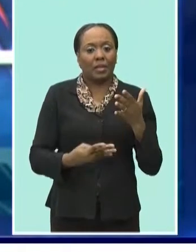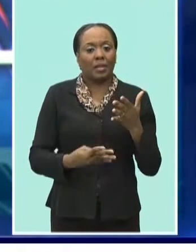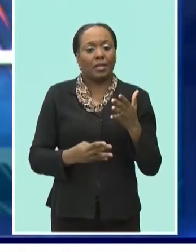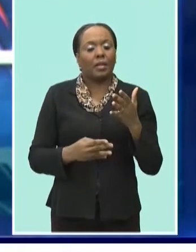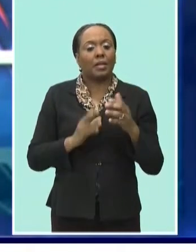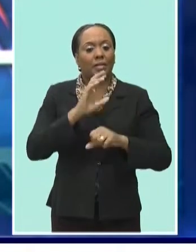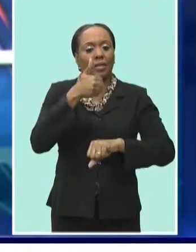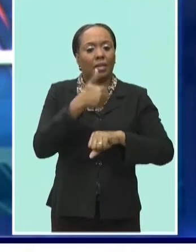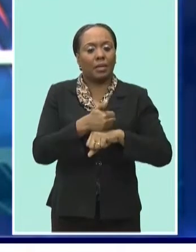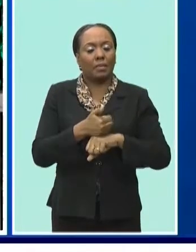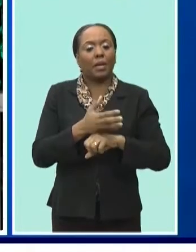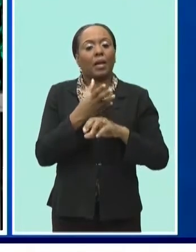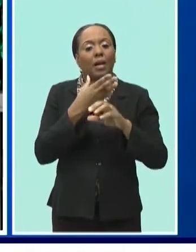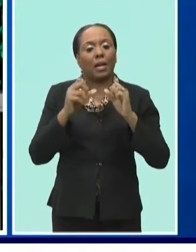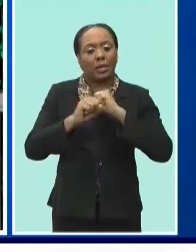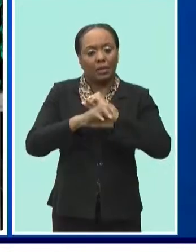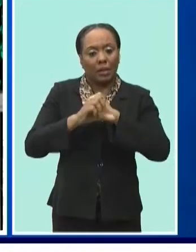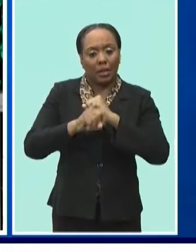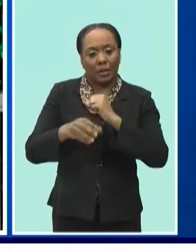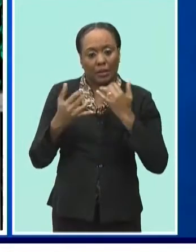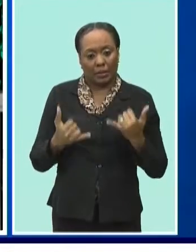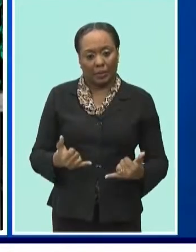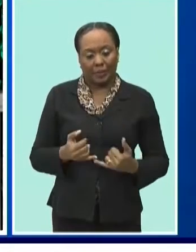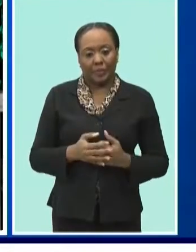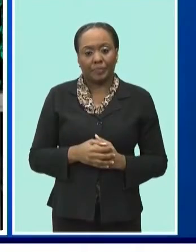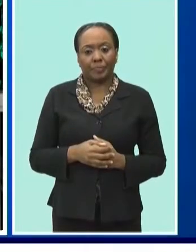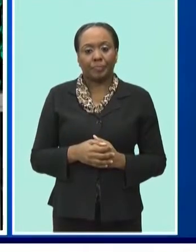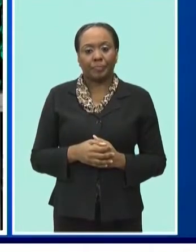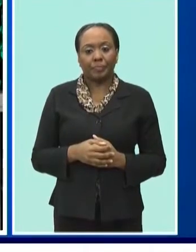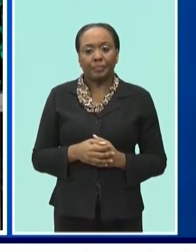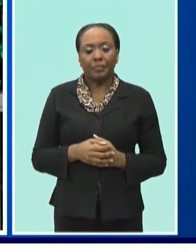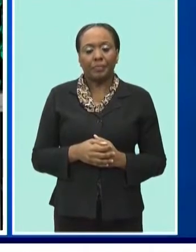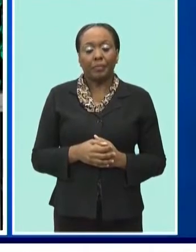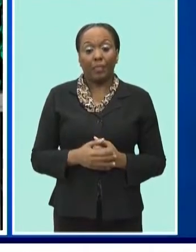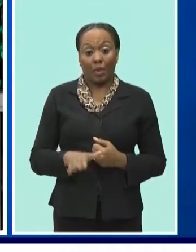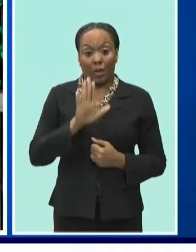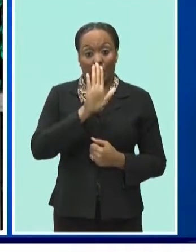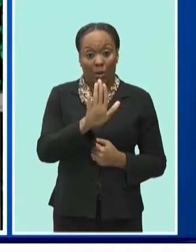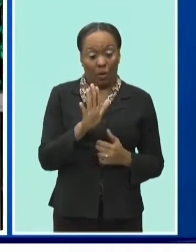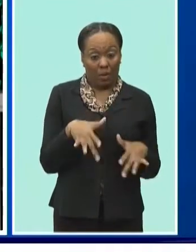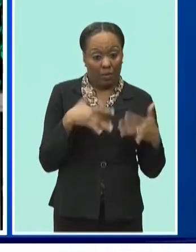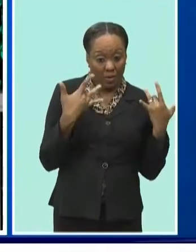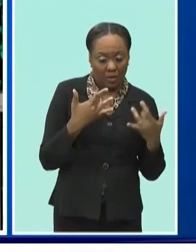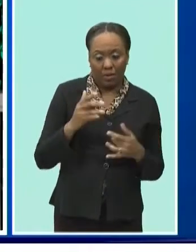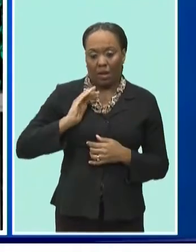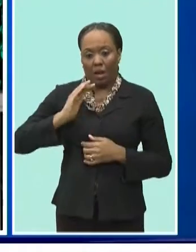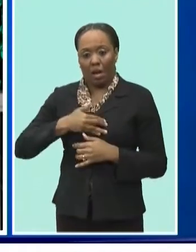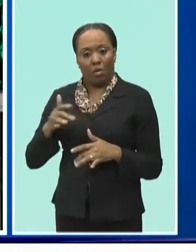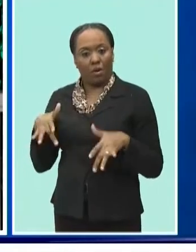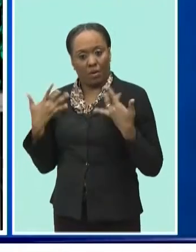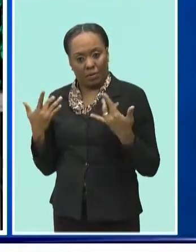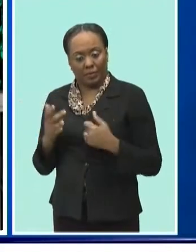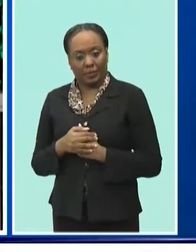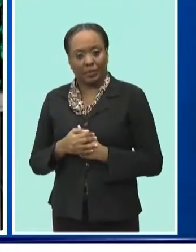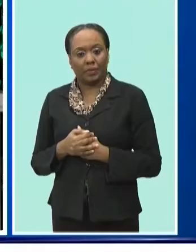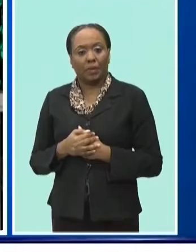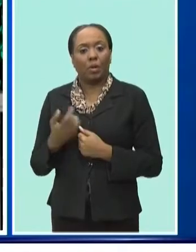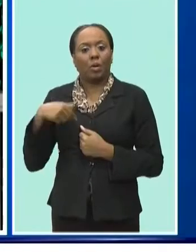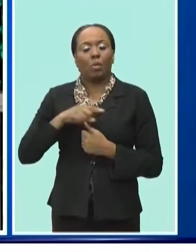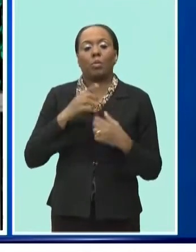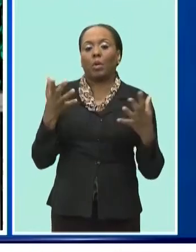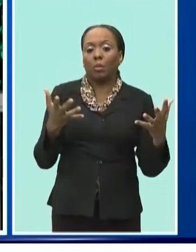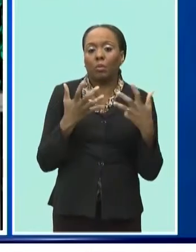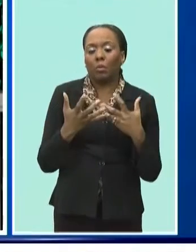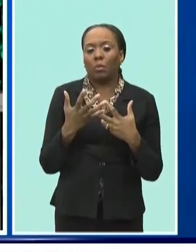being promoted. It has your events and it has our events, and we are going to push it to the